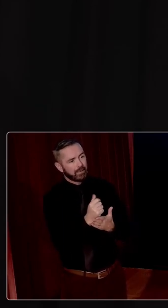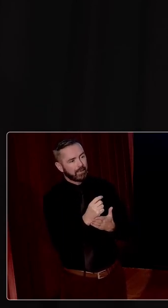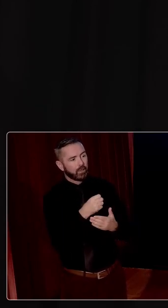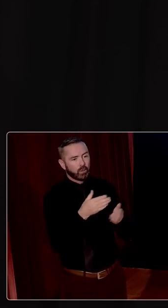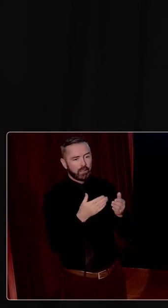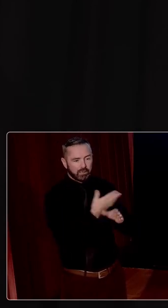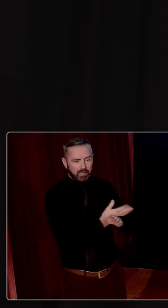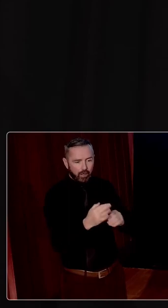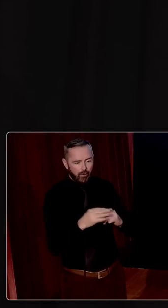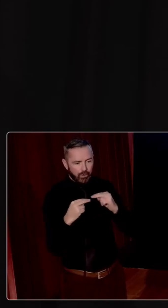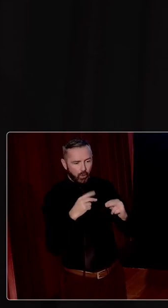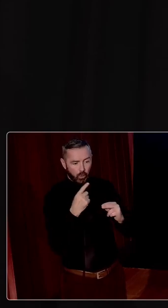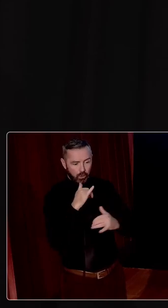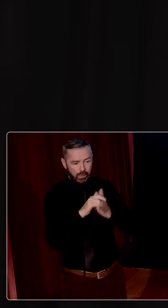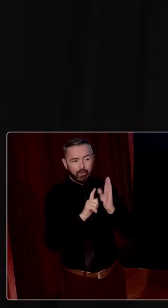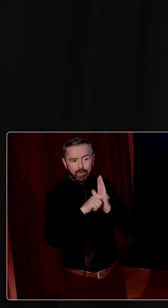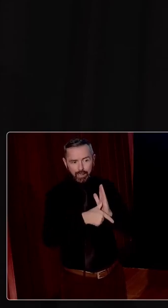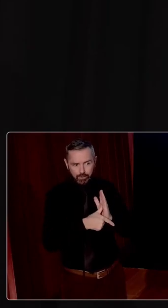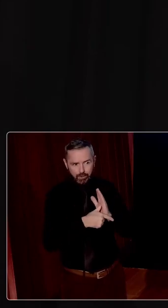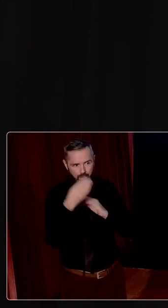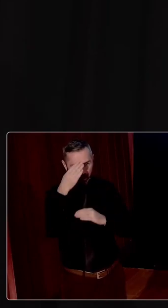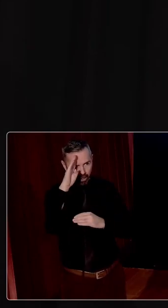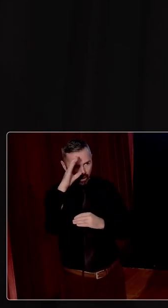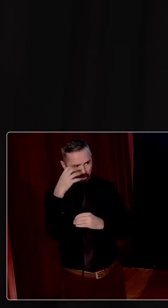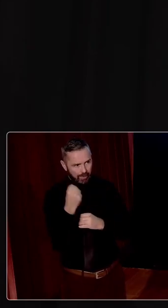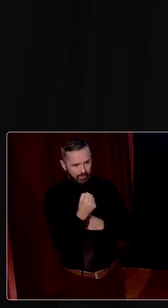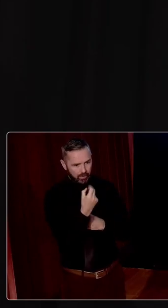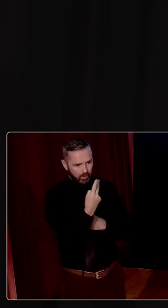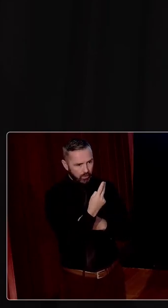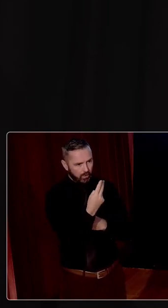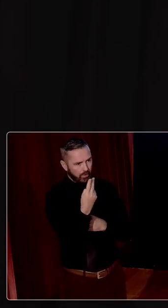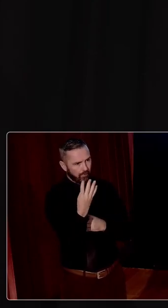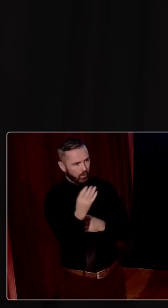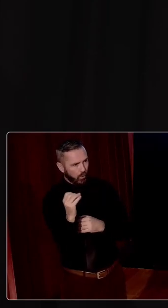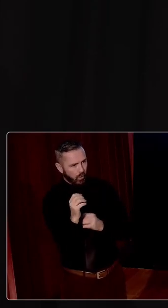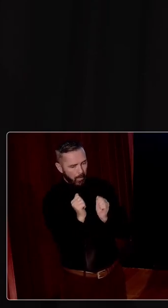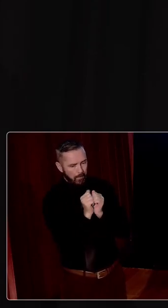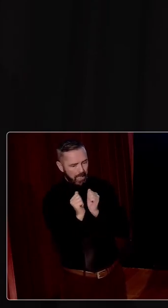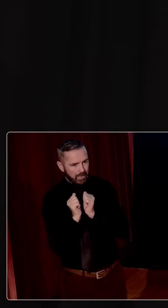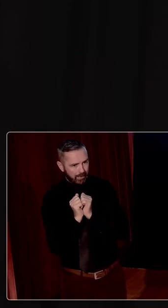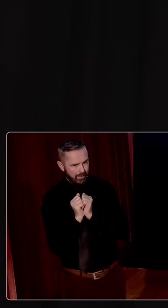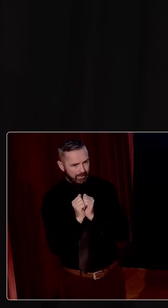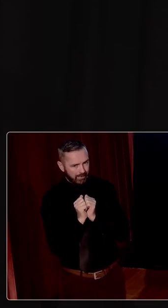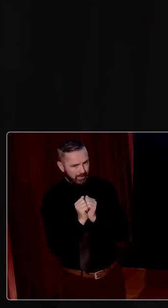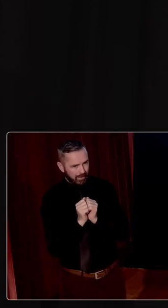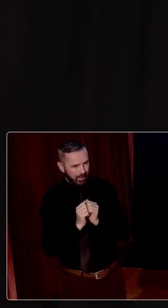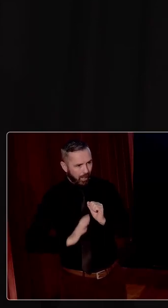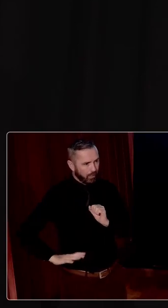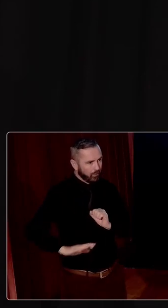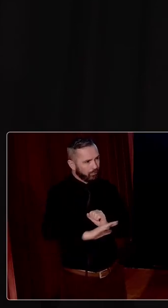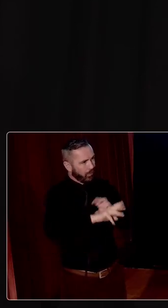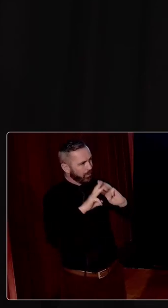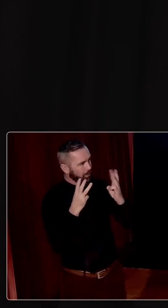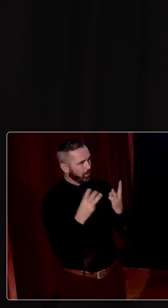opening of negotiations less than a year later, the Irish had held 240 meetings across the